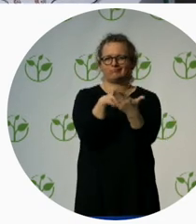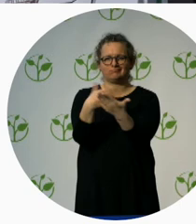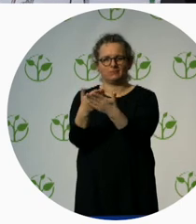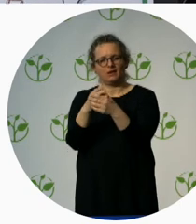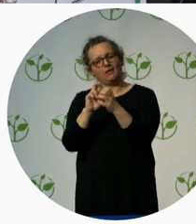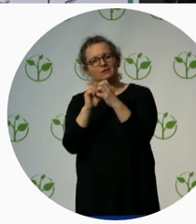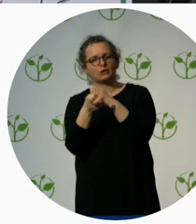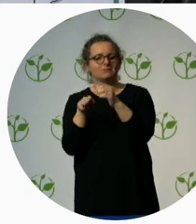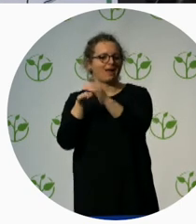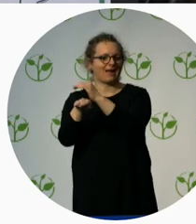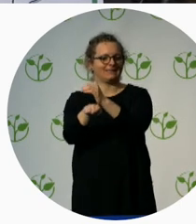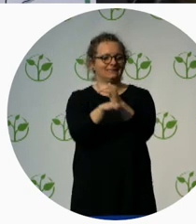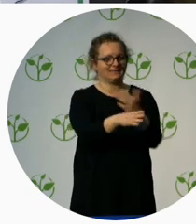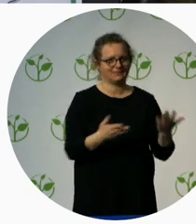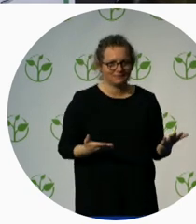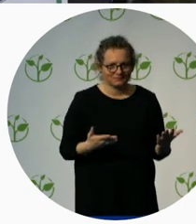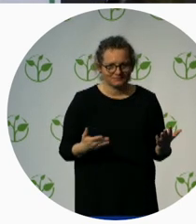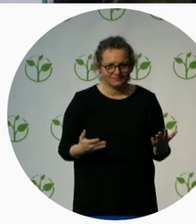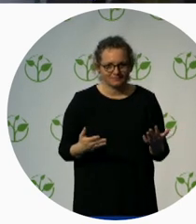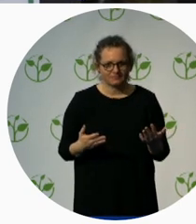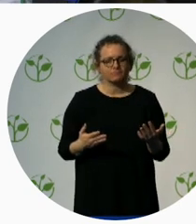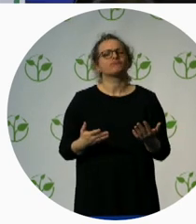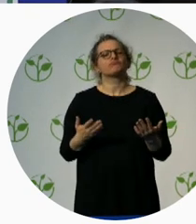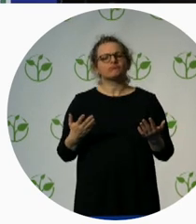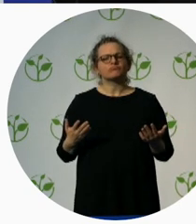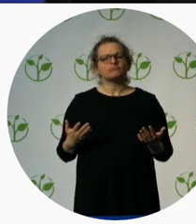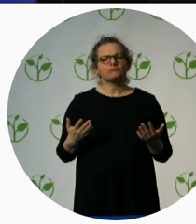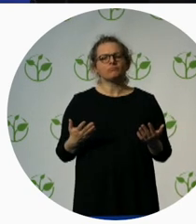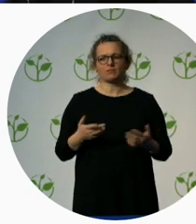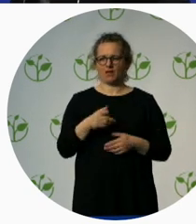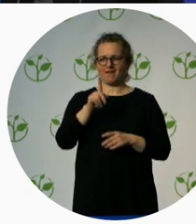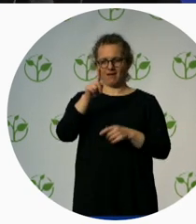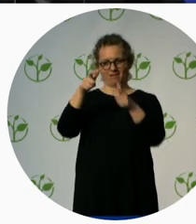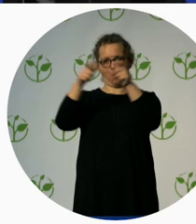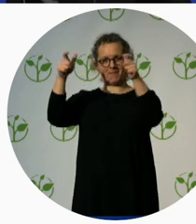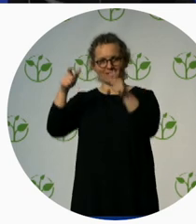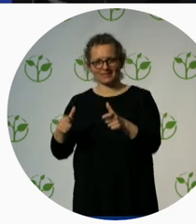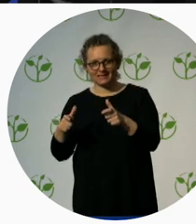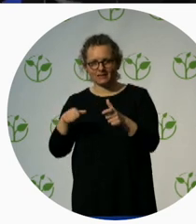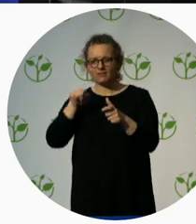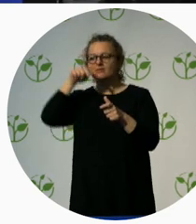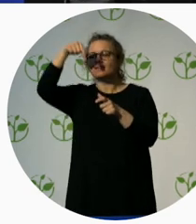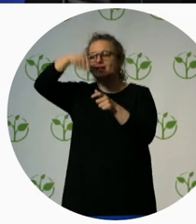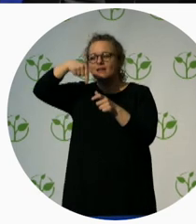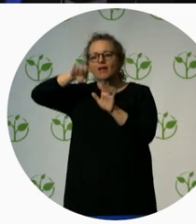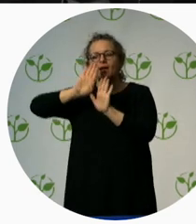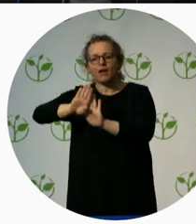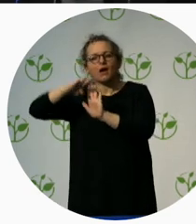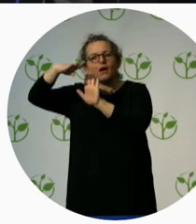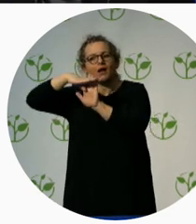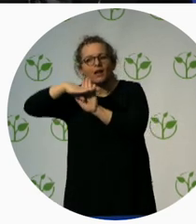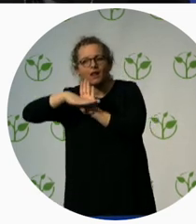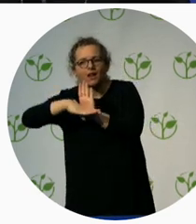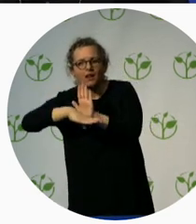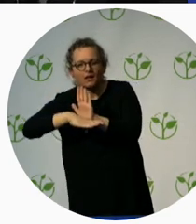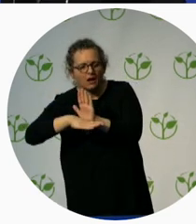make sure accessibility is provided for everyone. There could be a lot more. There could service is one of the Zero